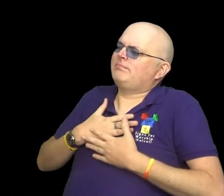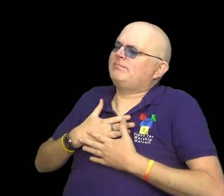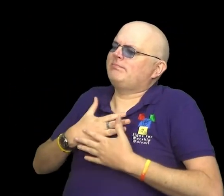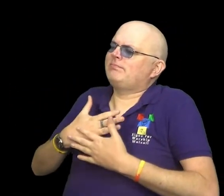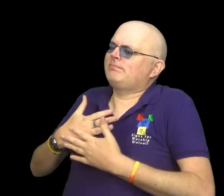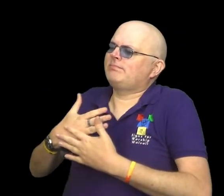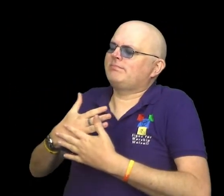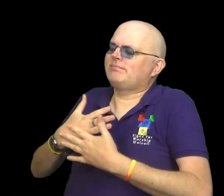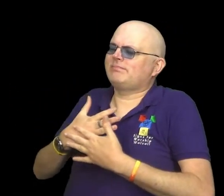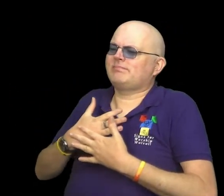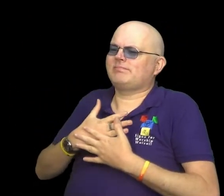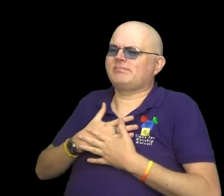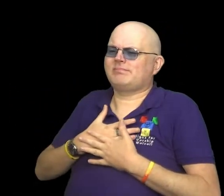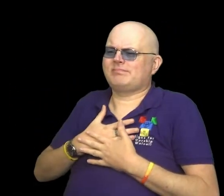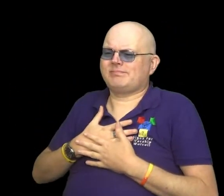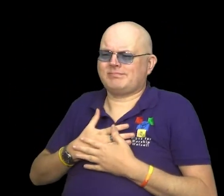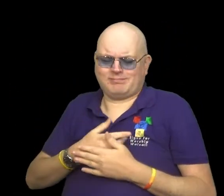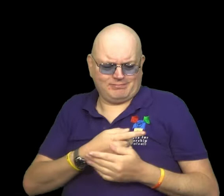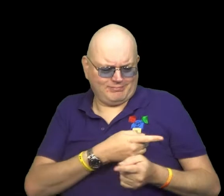breathe with it.